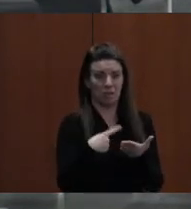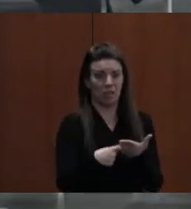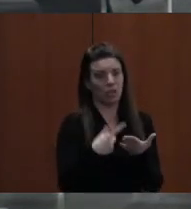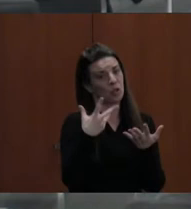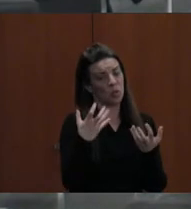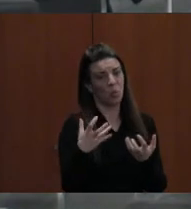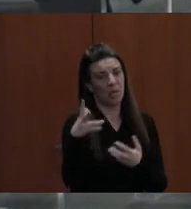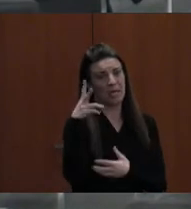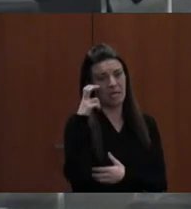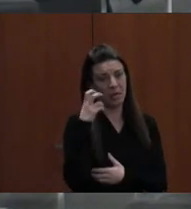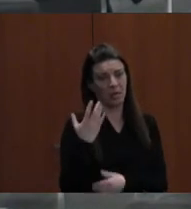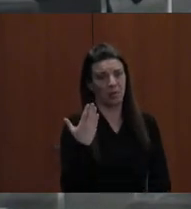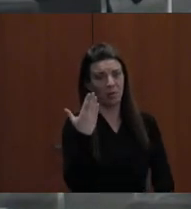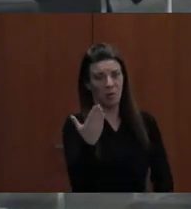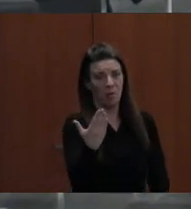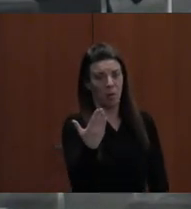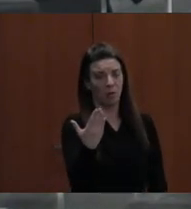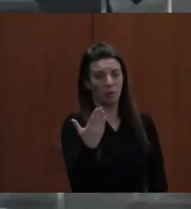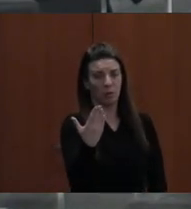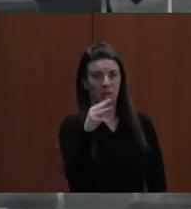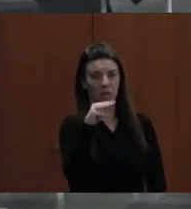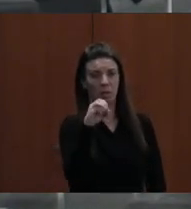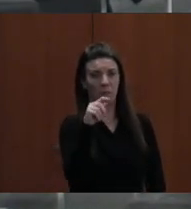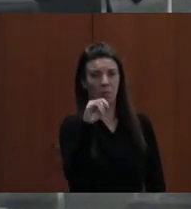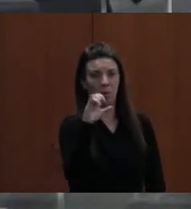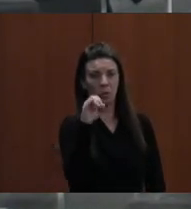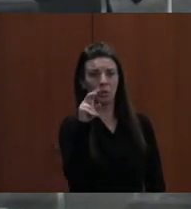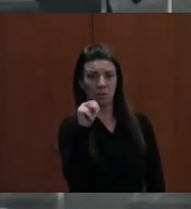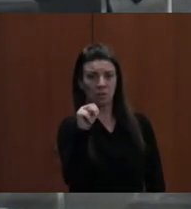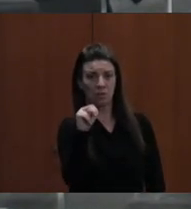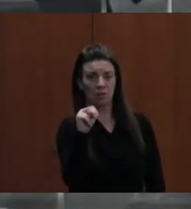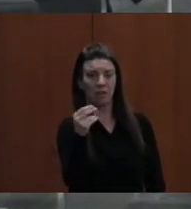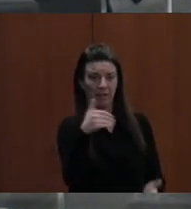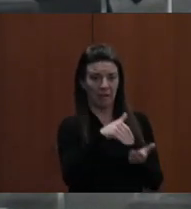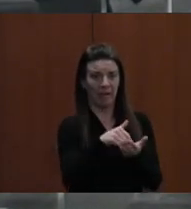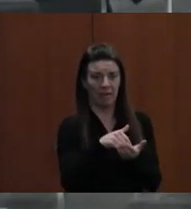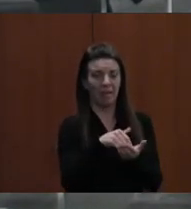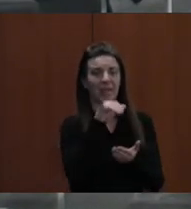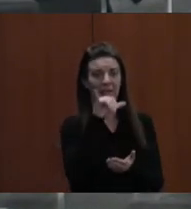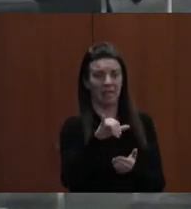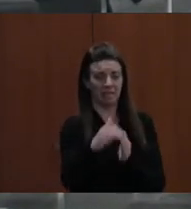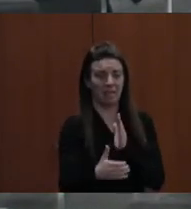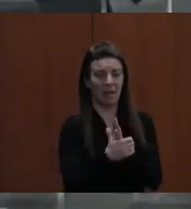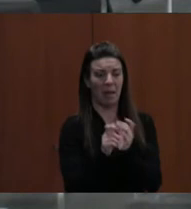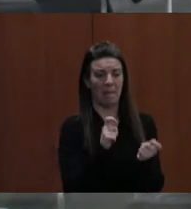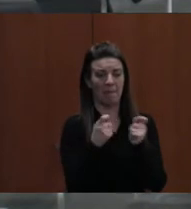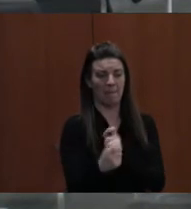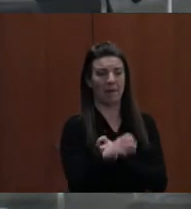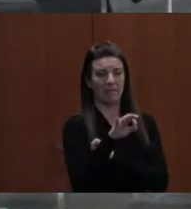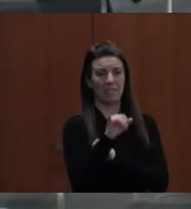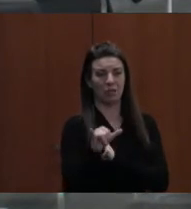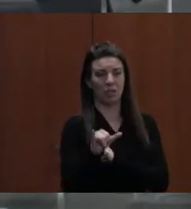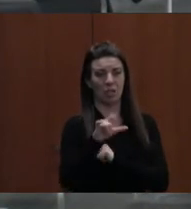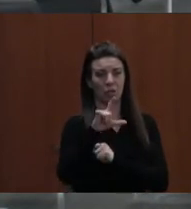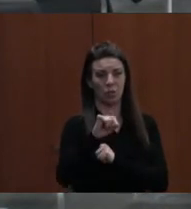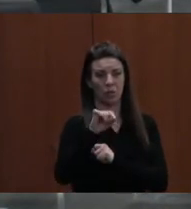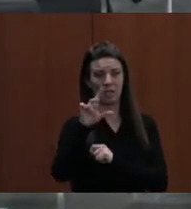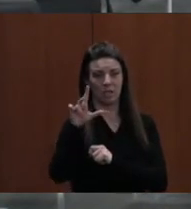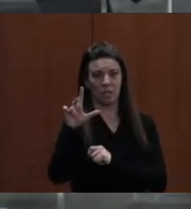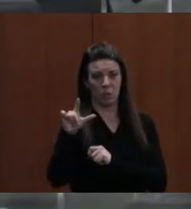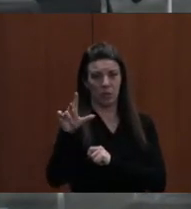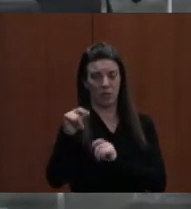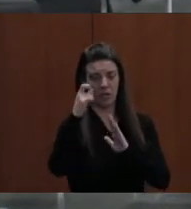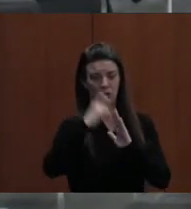time? Please. Motion one more time. Okay. Motion is to amend the fiscal year 2023 draft budget